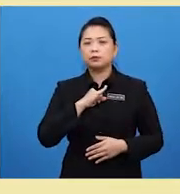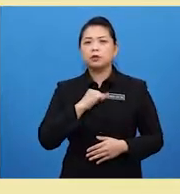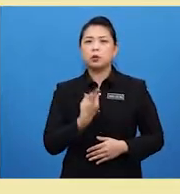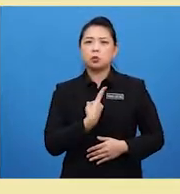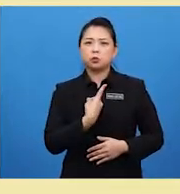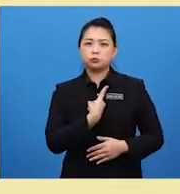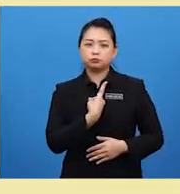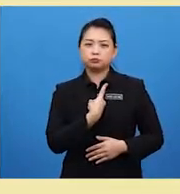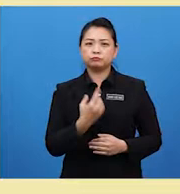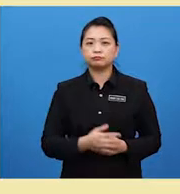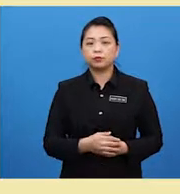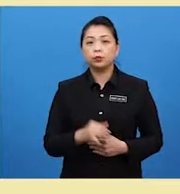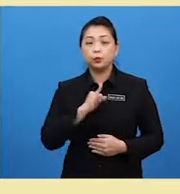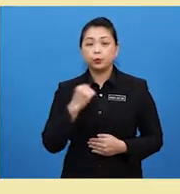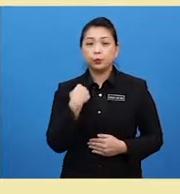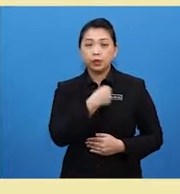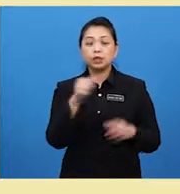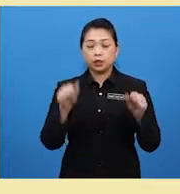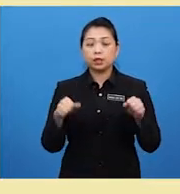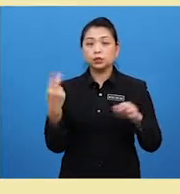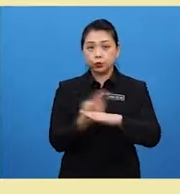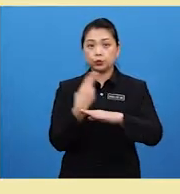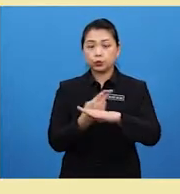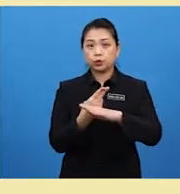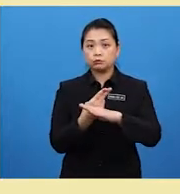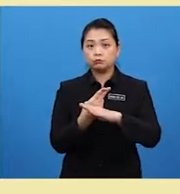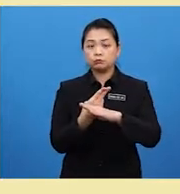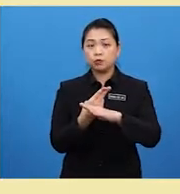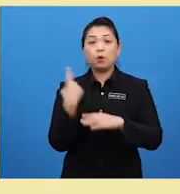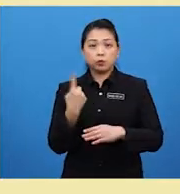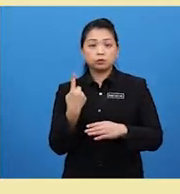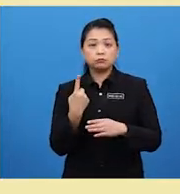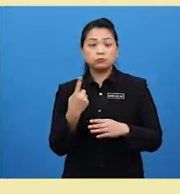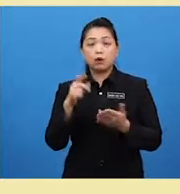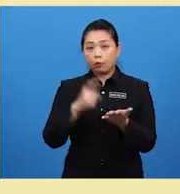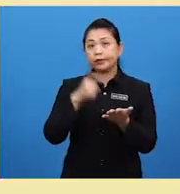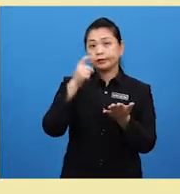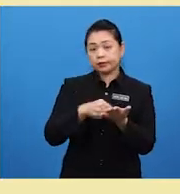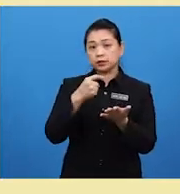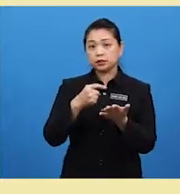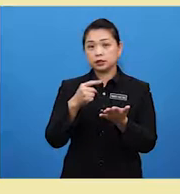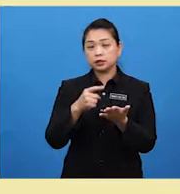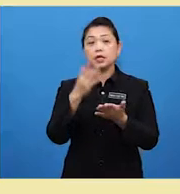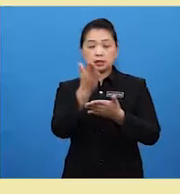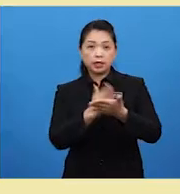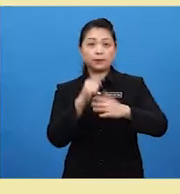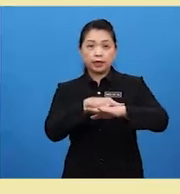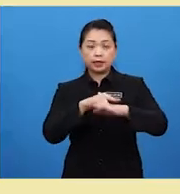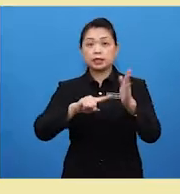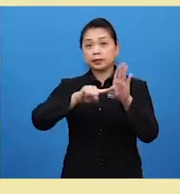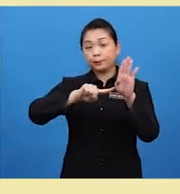usually, often, sometimes, and occasionally at the beginning of a sentence,